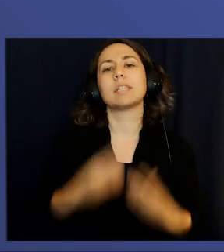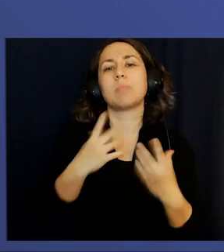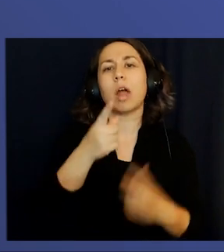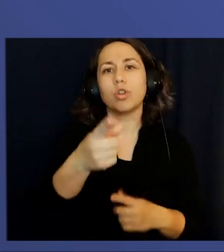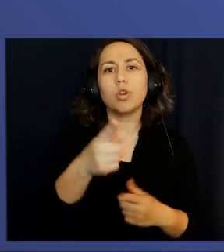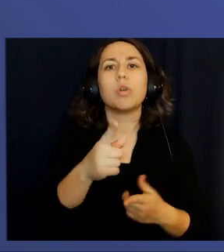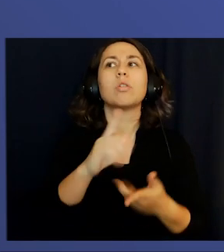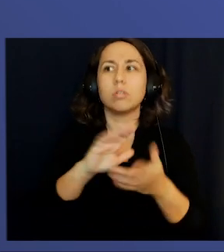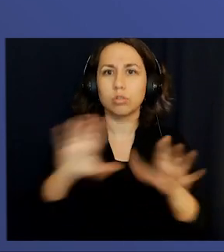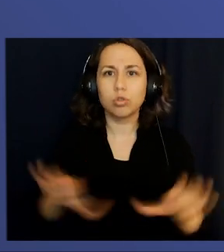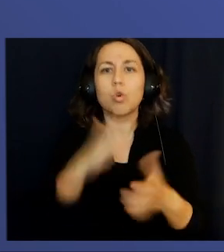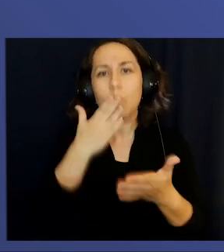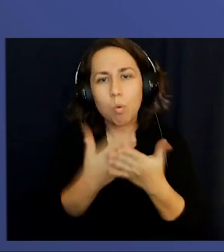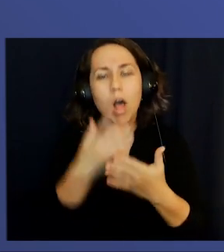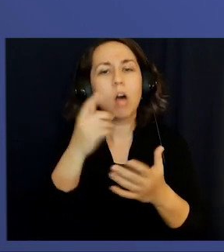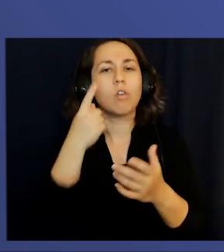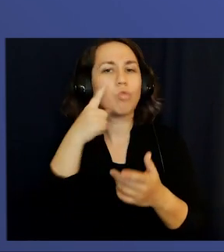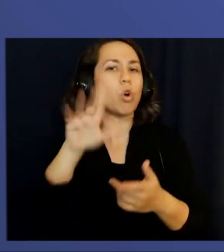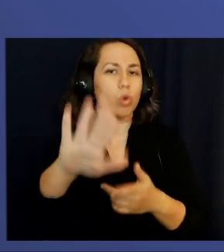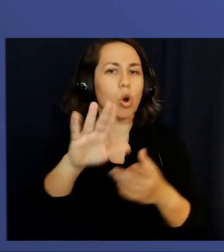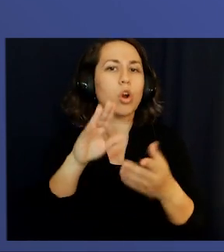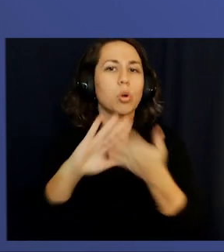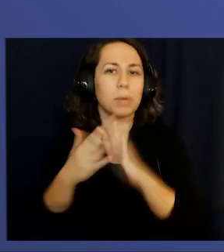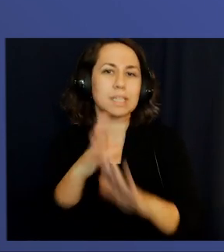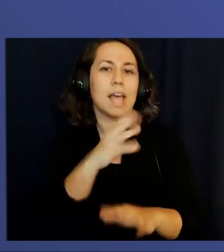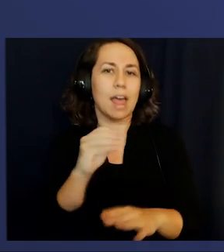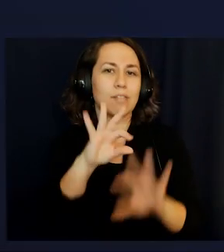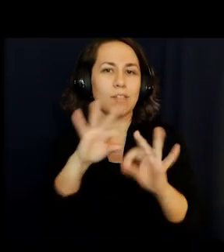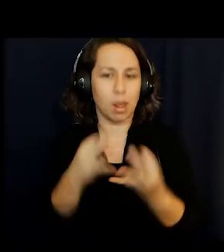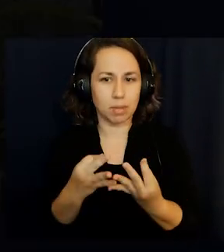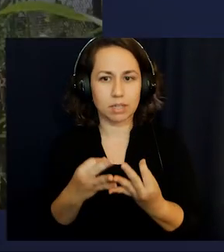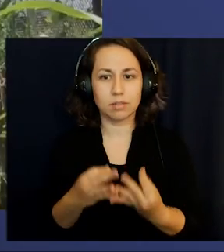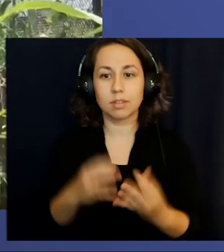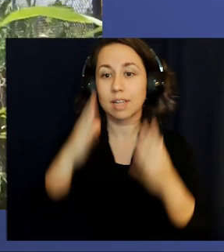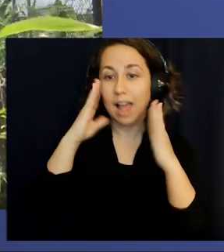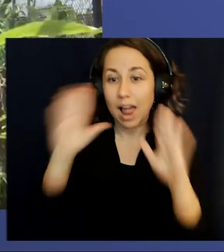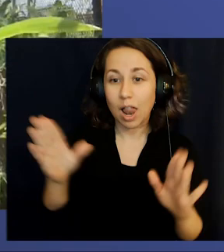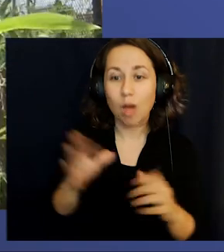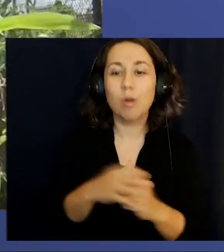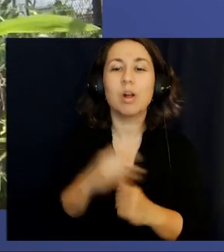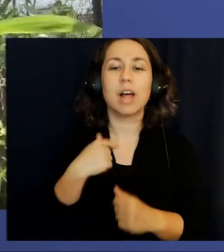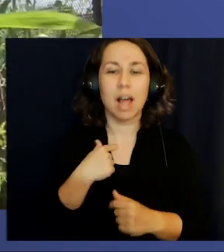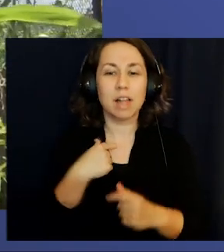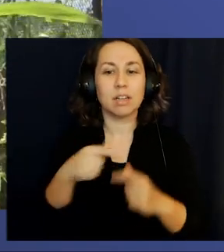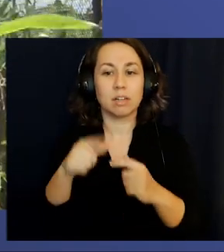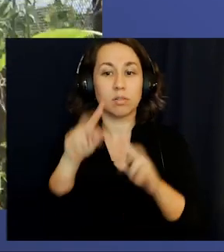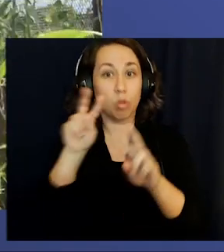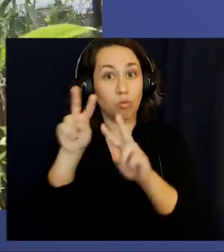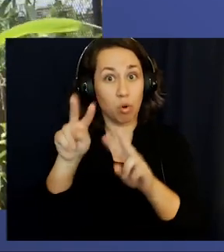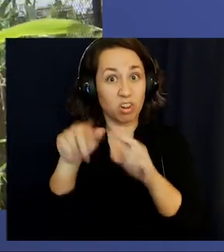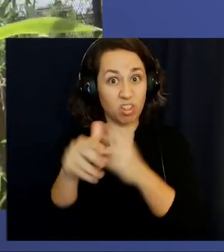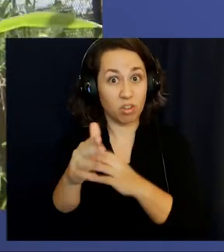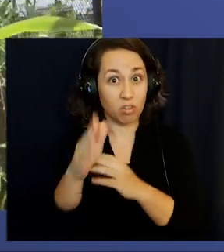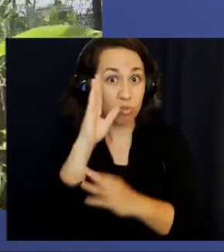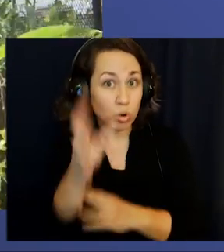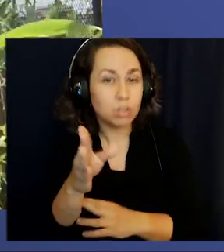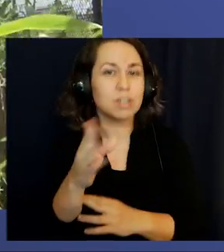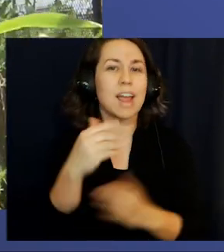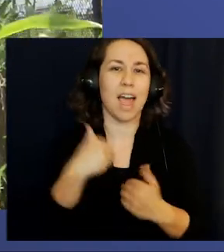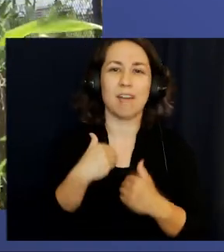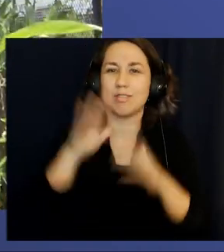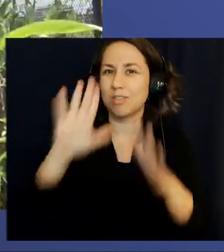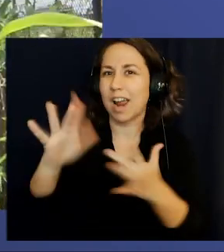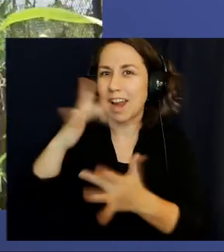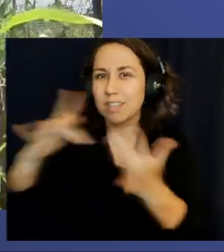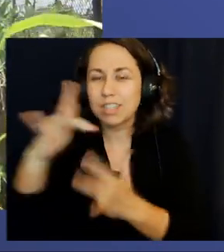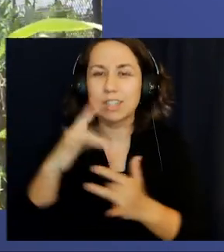that to inspire you to do well by your communities and for your families. Hello. What I'm looking forward to in the future is to have a